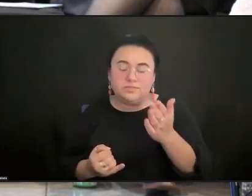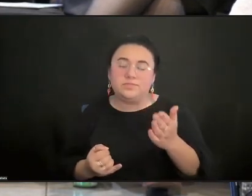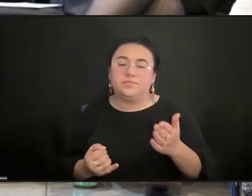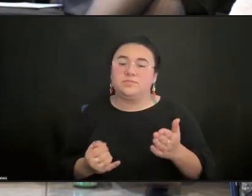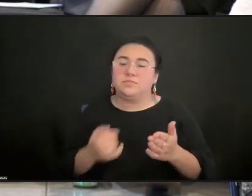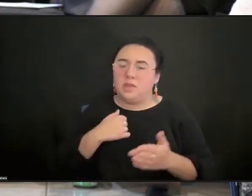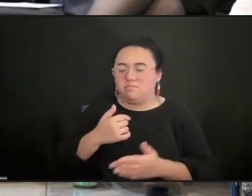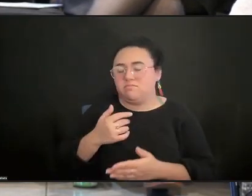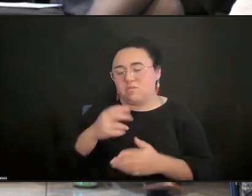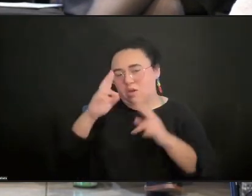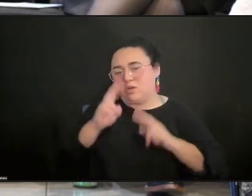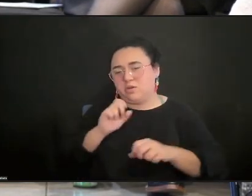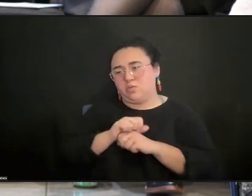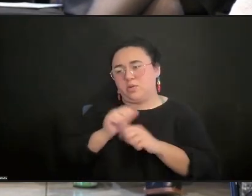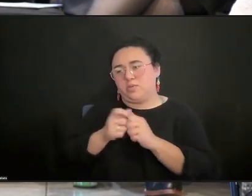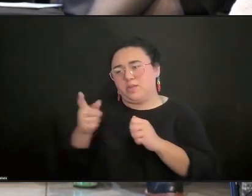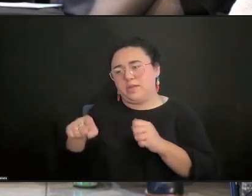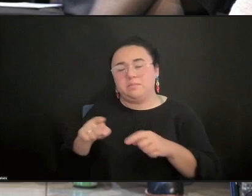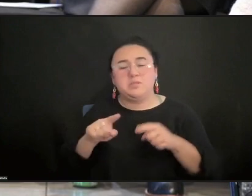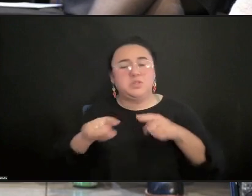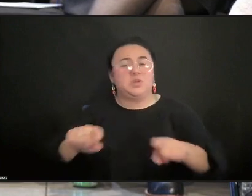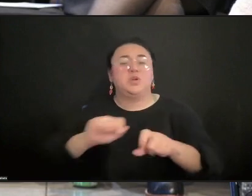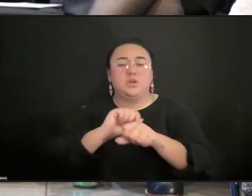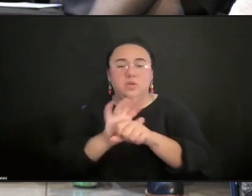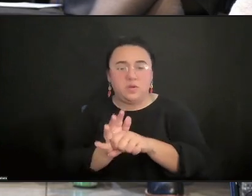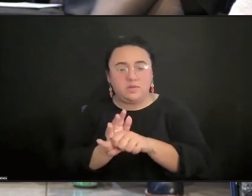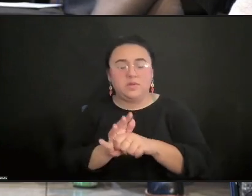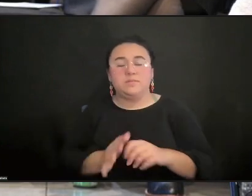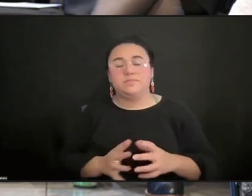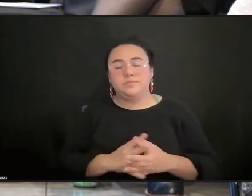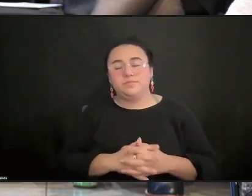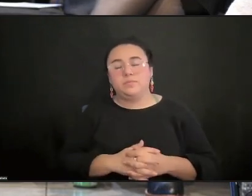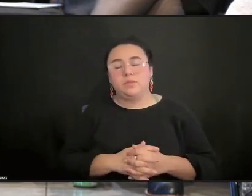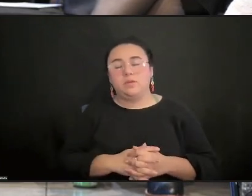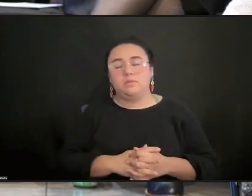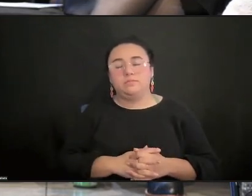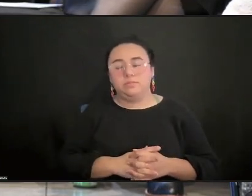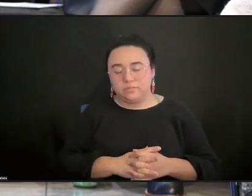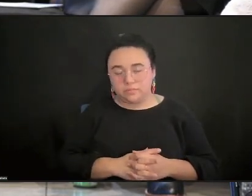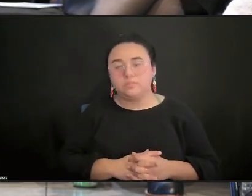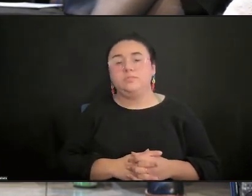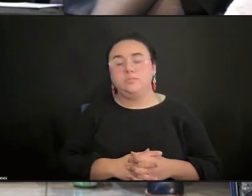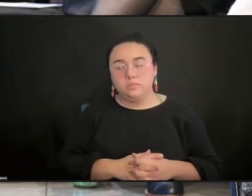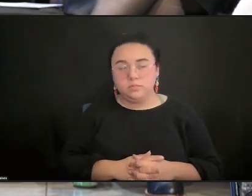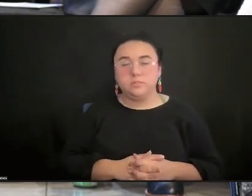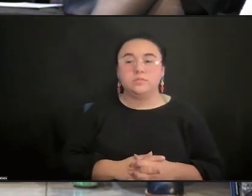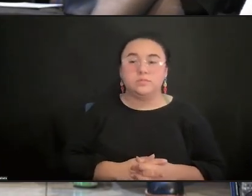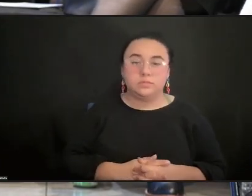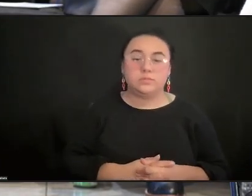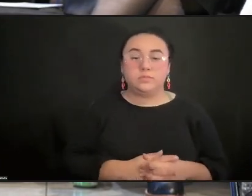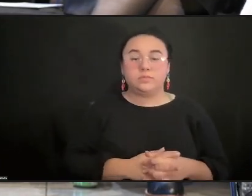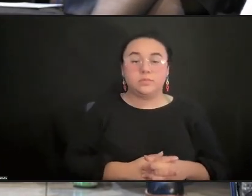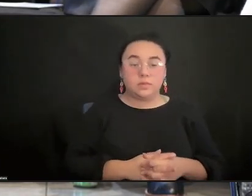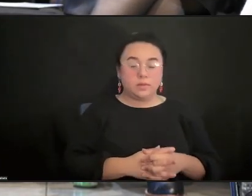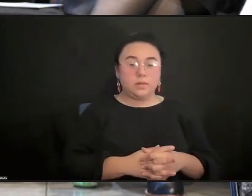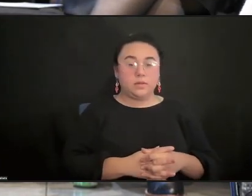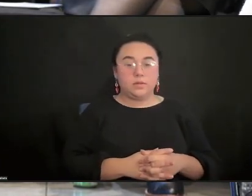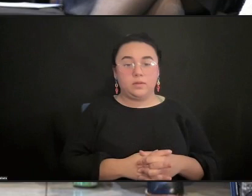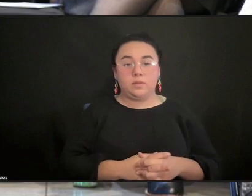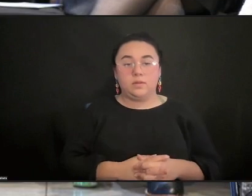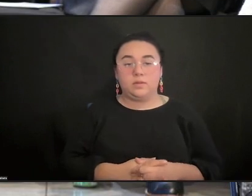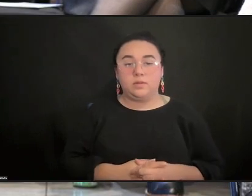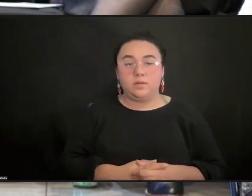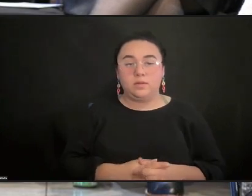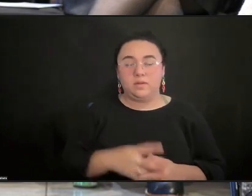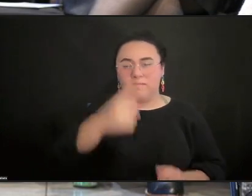COVID. And I think, to me, it's like a deja vu going back 20